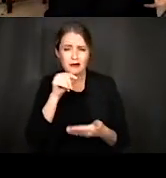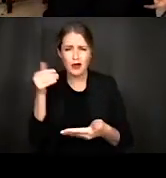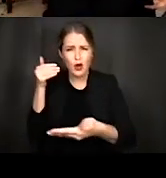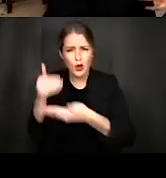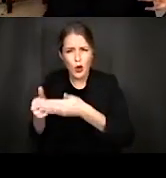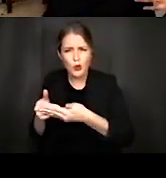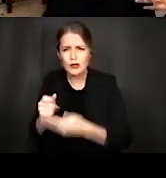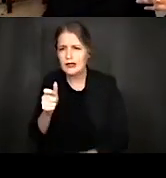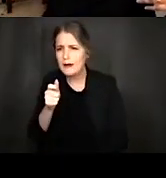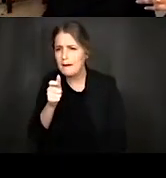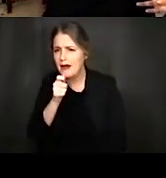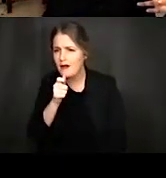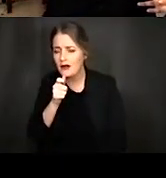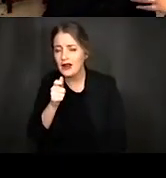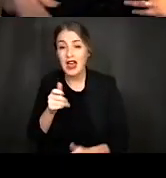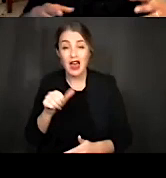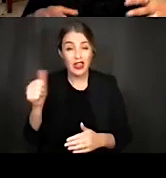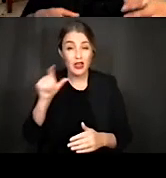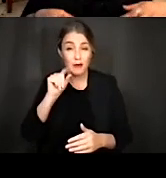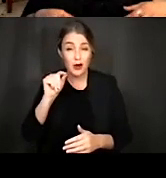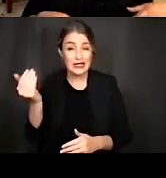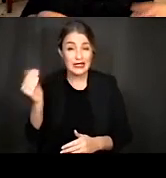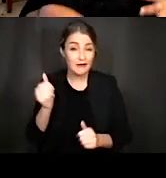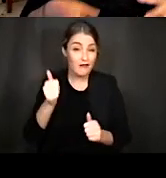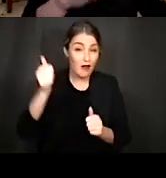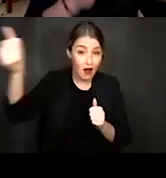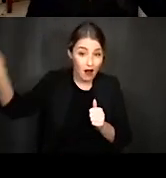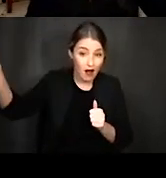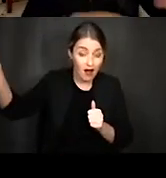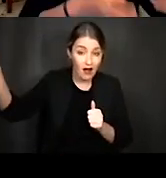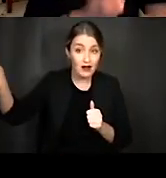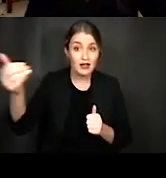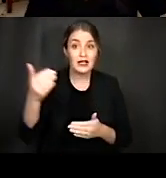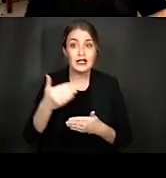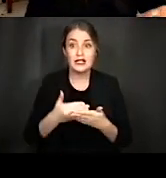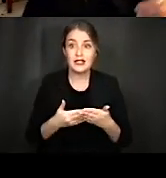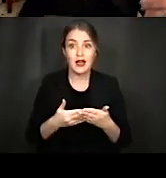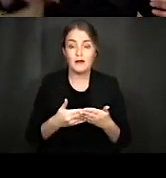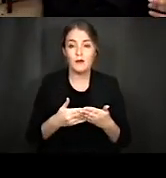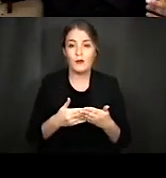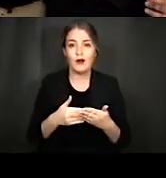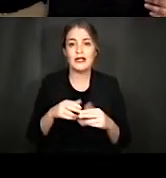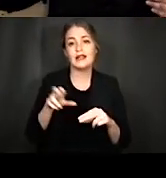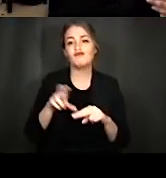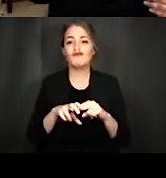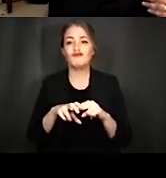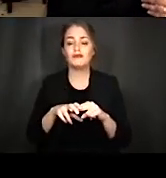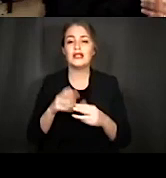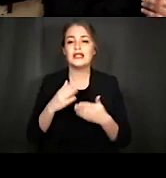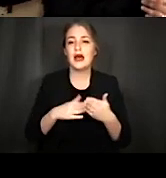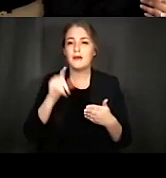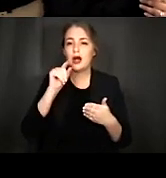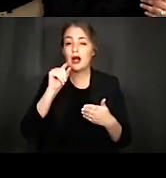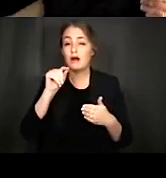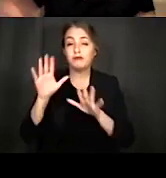while others were pretty far away. Some were literally plonked, just sitting, while others were moving around and